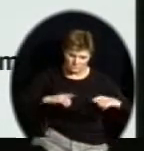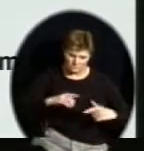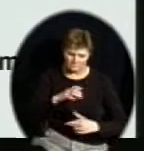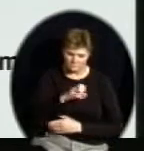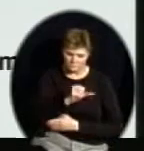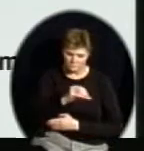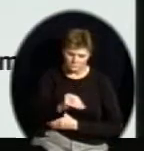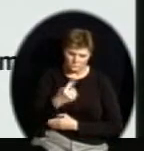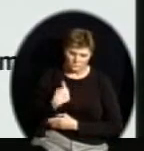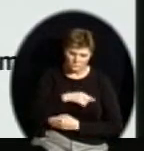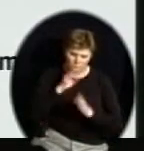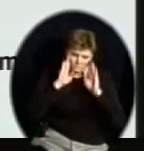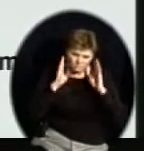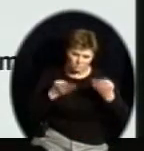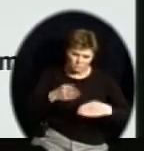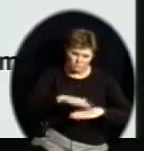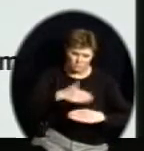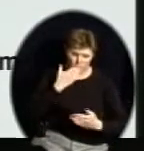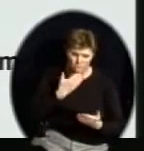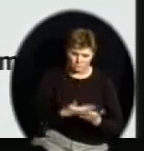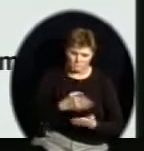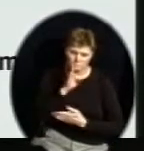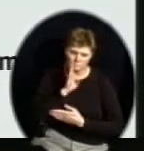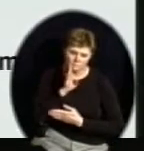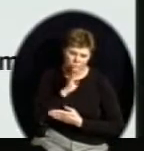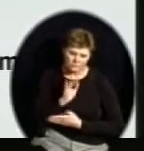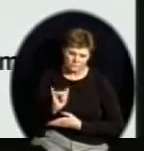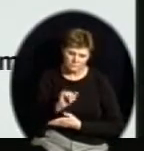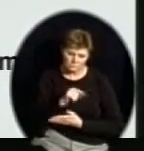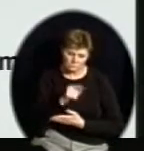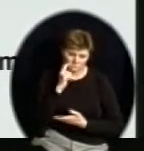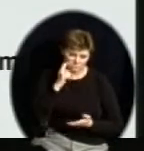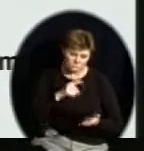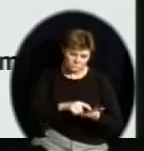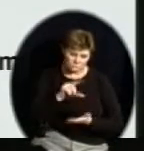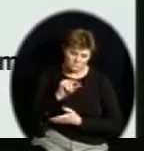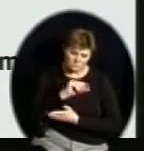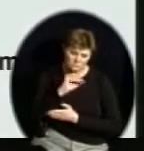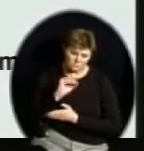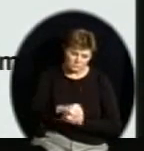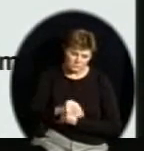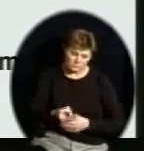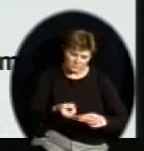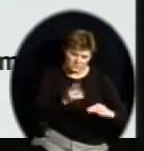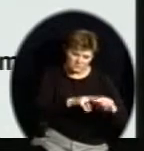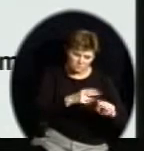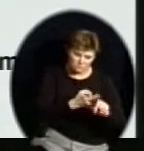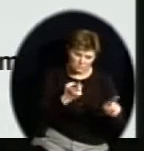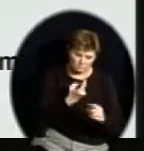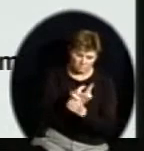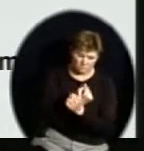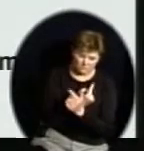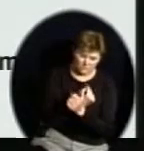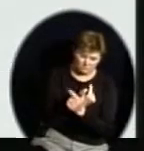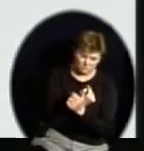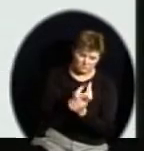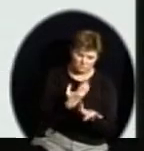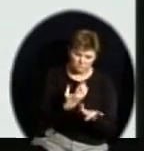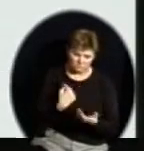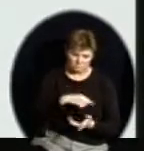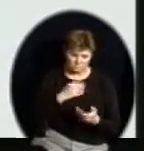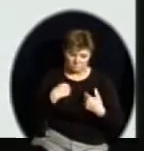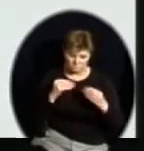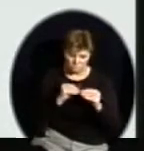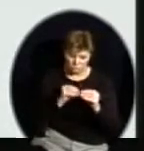lunches we're serving daily, and you can see that that represents a 20 percent increase from the same time last year, as we have more students and more students